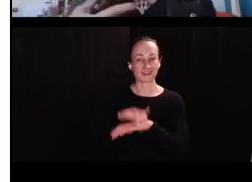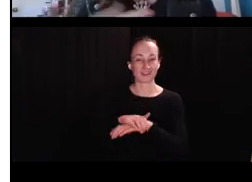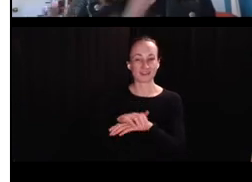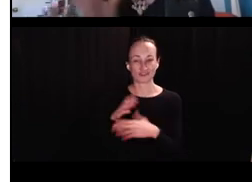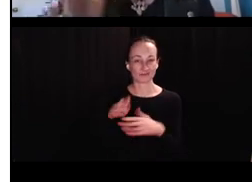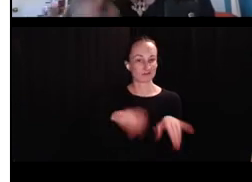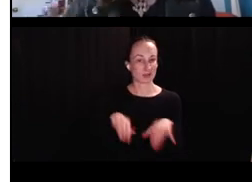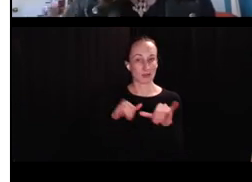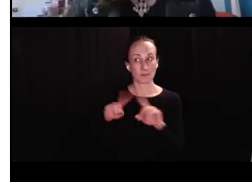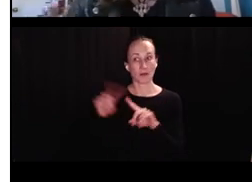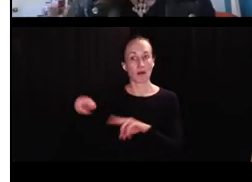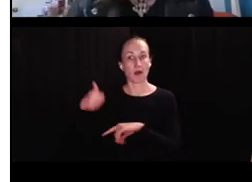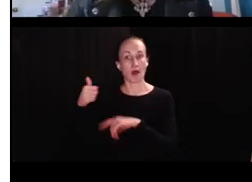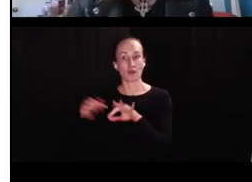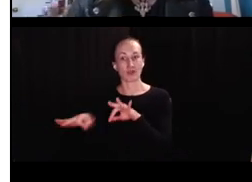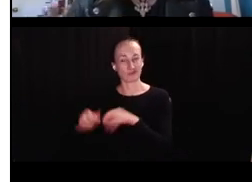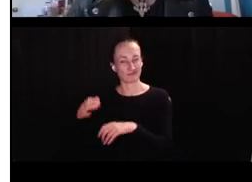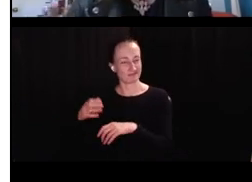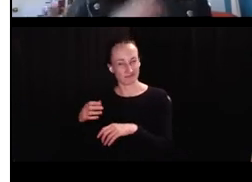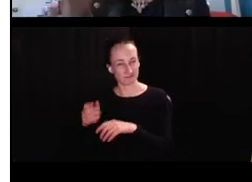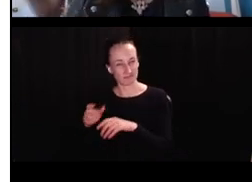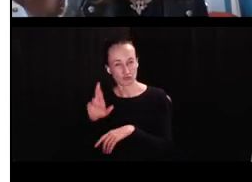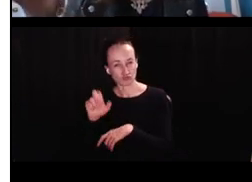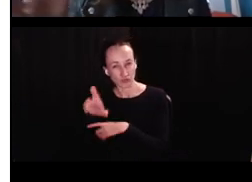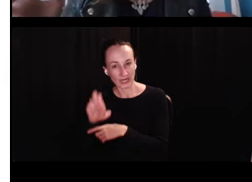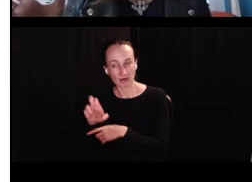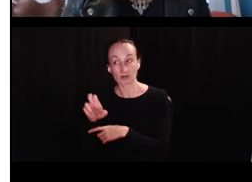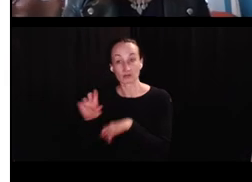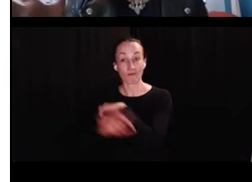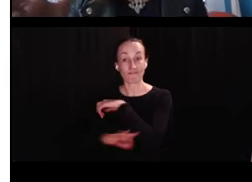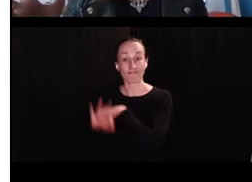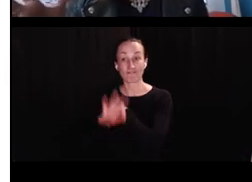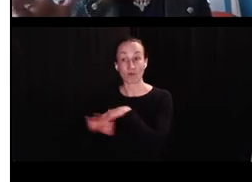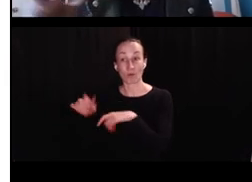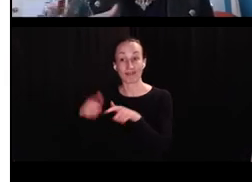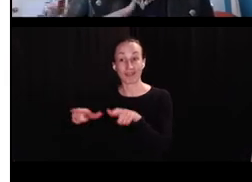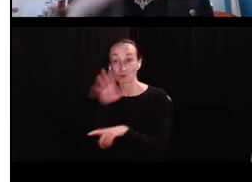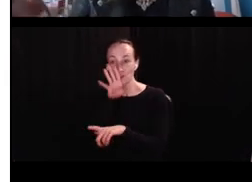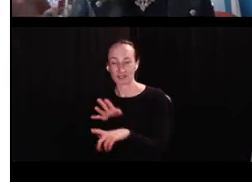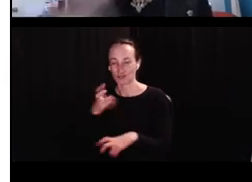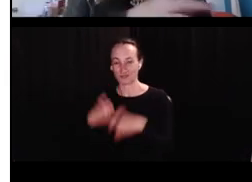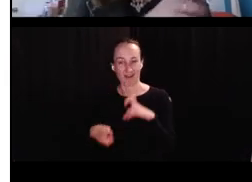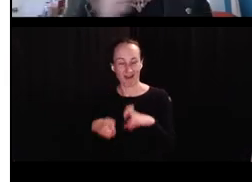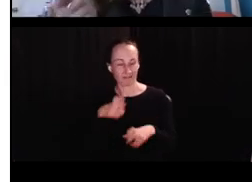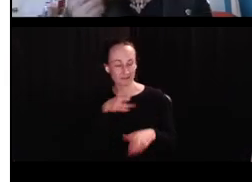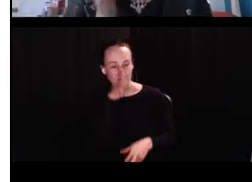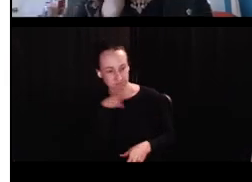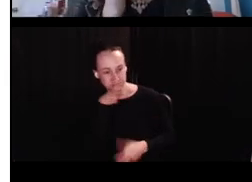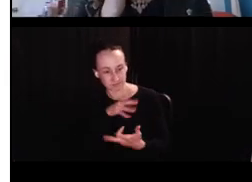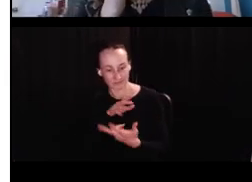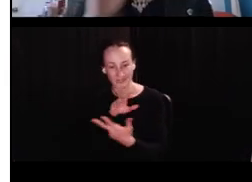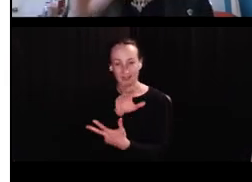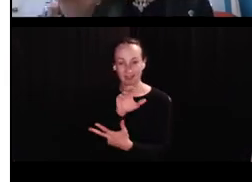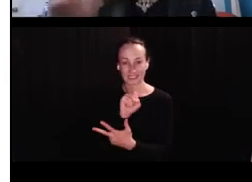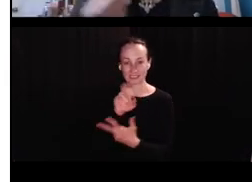whatever in English is kind of, you know, pretty uncommon in other languages. And people have trouble with that sequence, that,